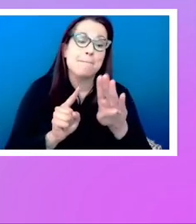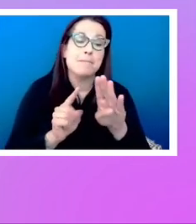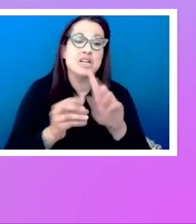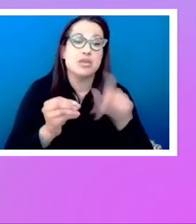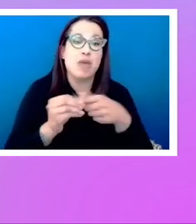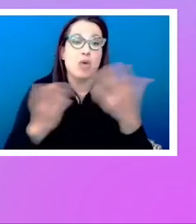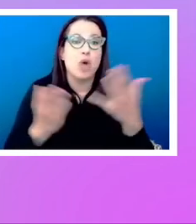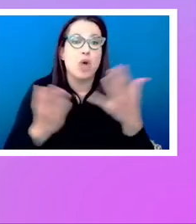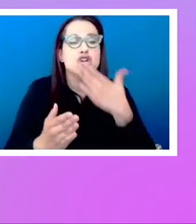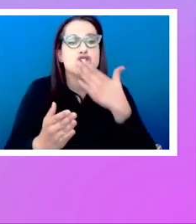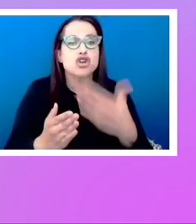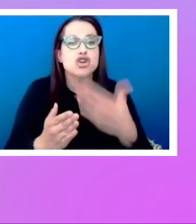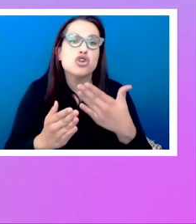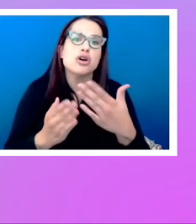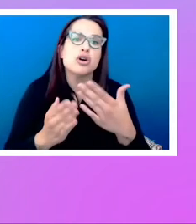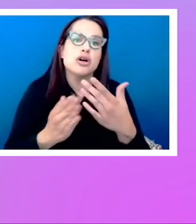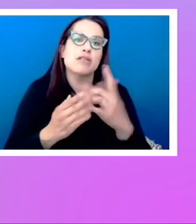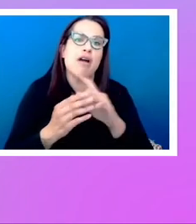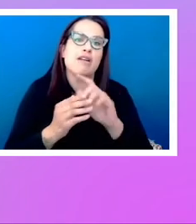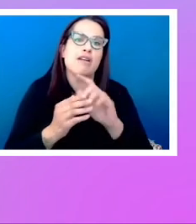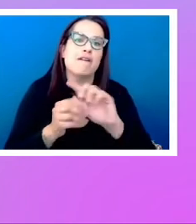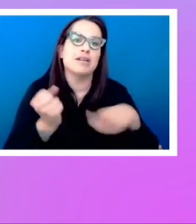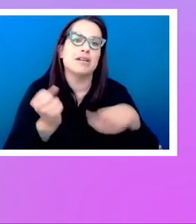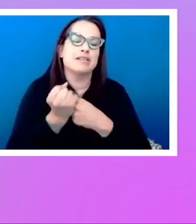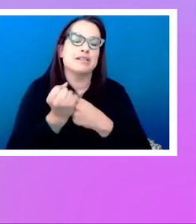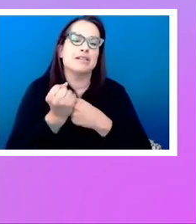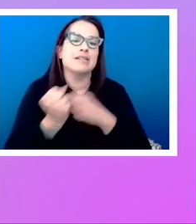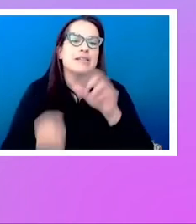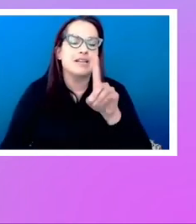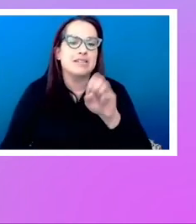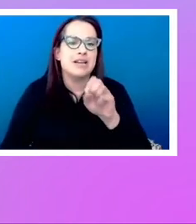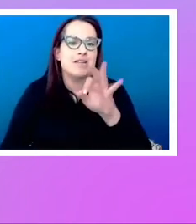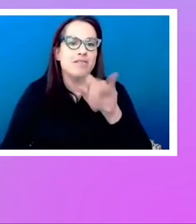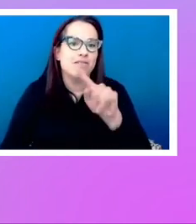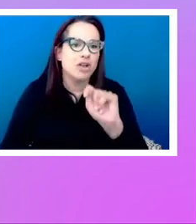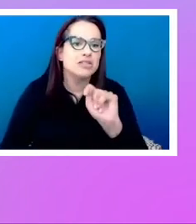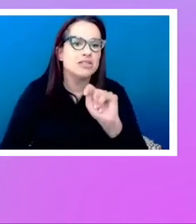defaults. I think following the visual view would be dangerous.